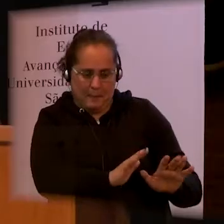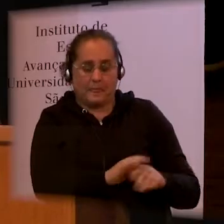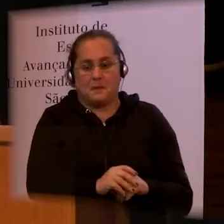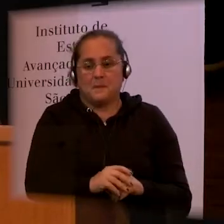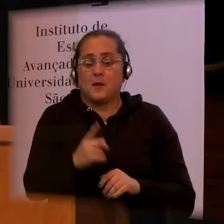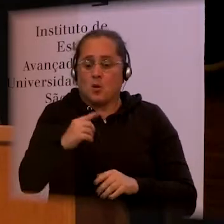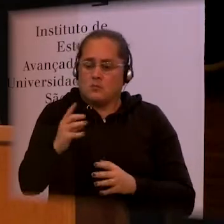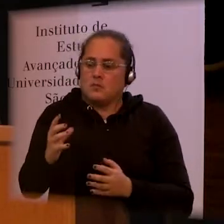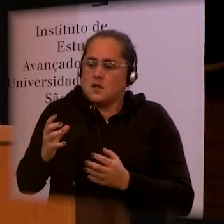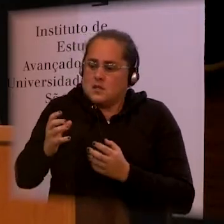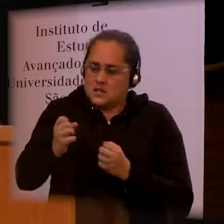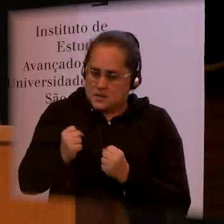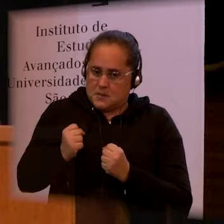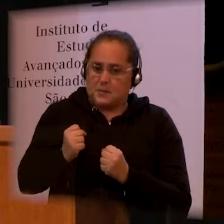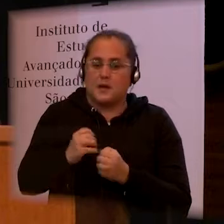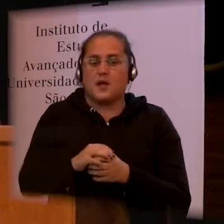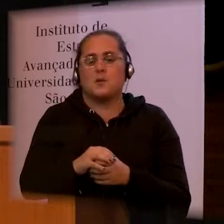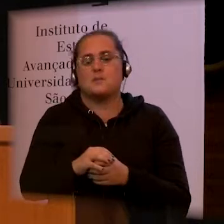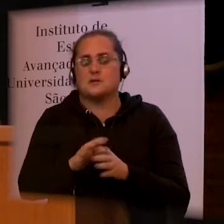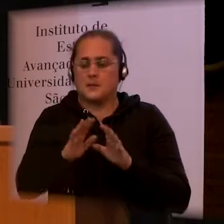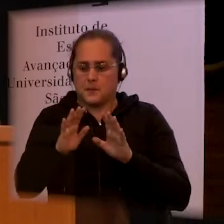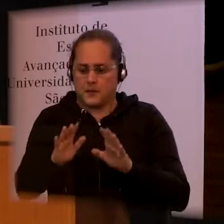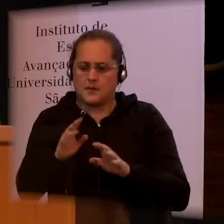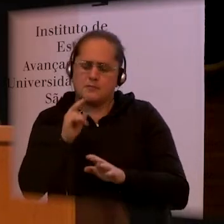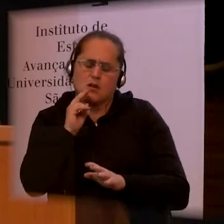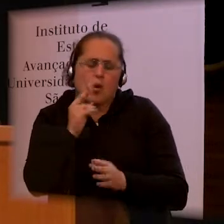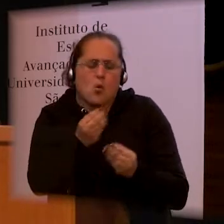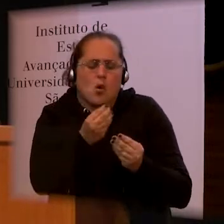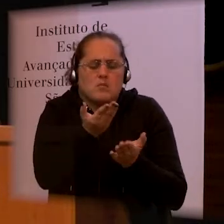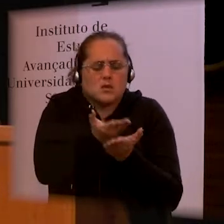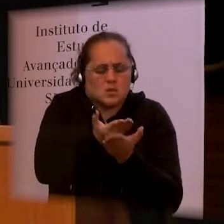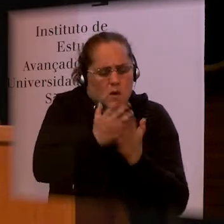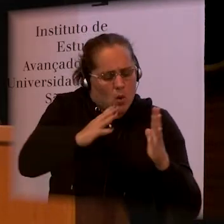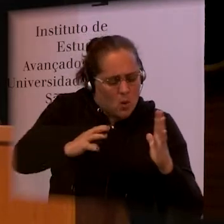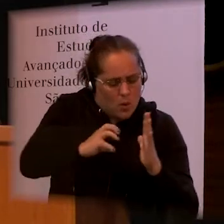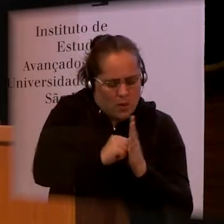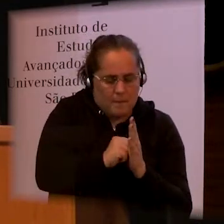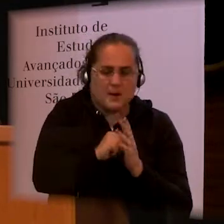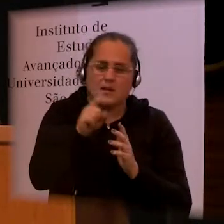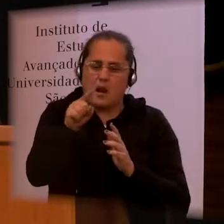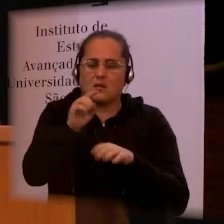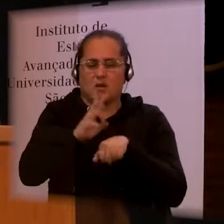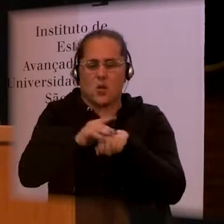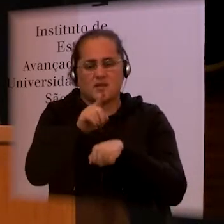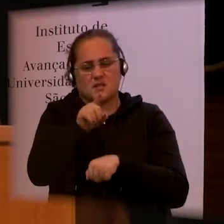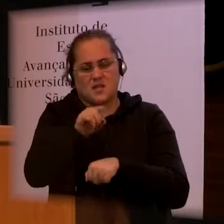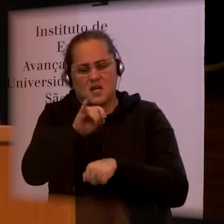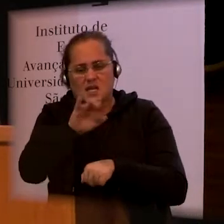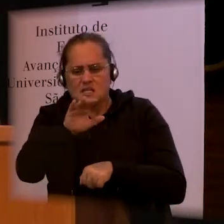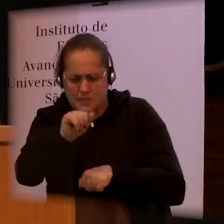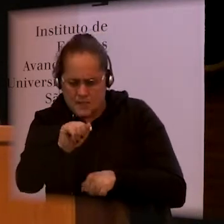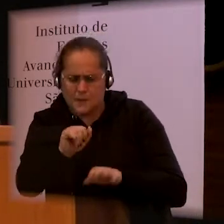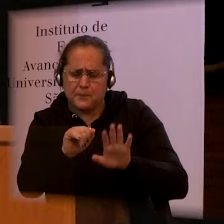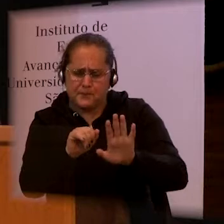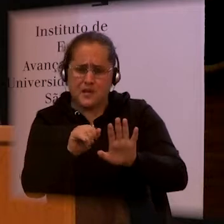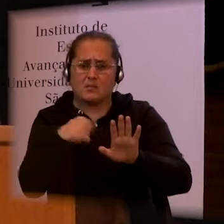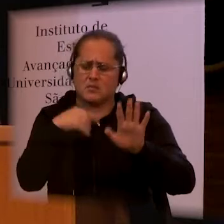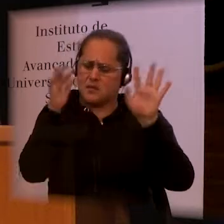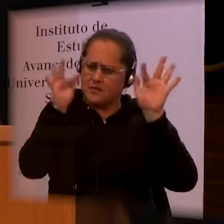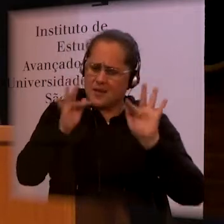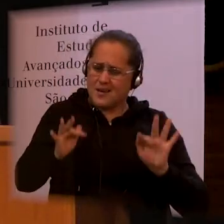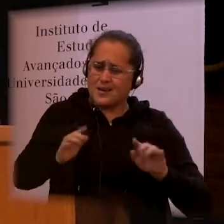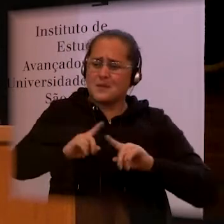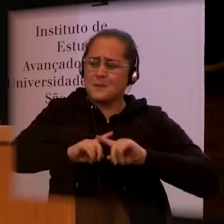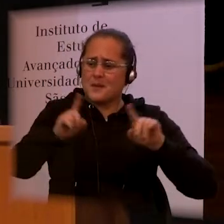impact of Zika, we said, OK, we're very happy and thank you, but it's very difficult for us to go and explore the impacts